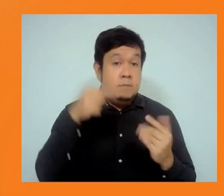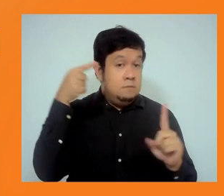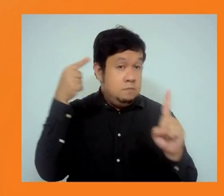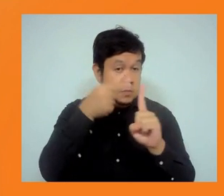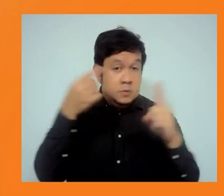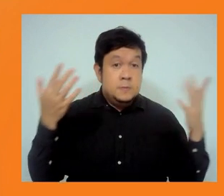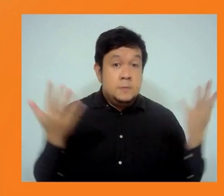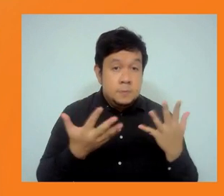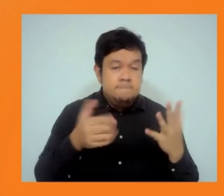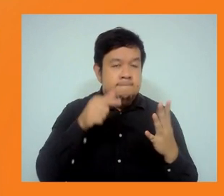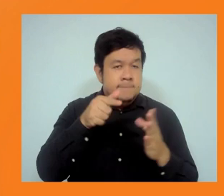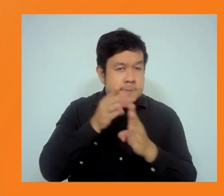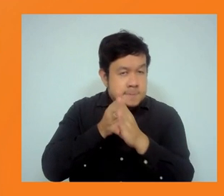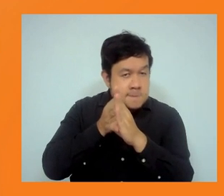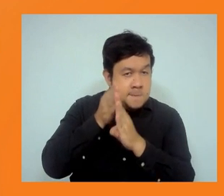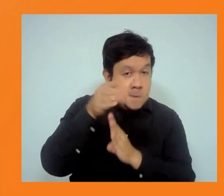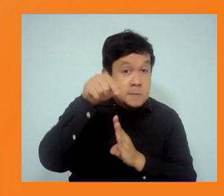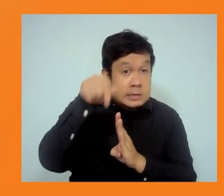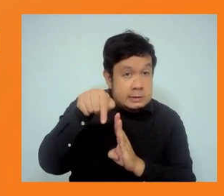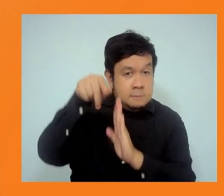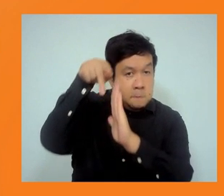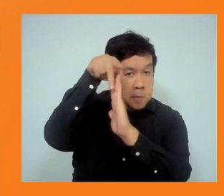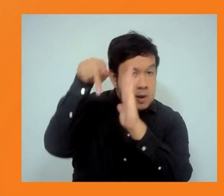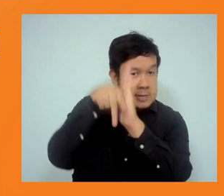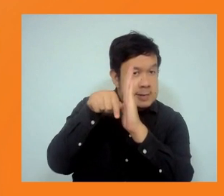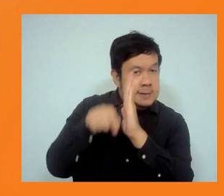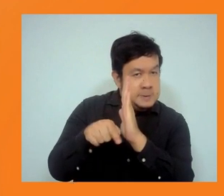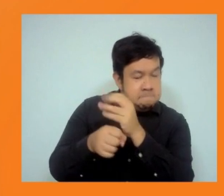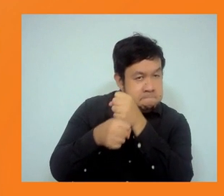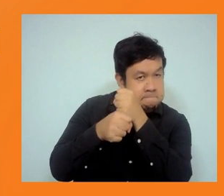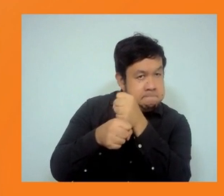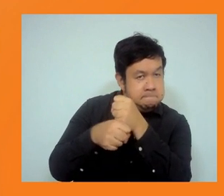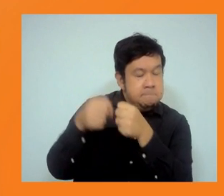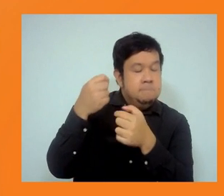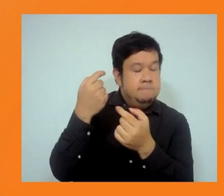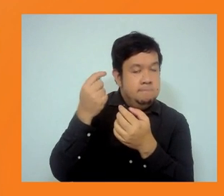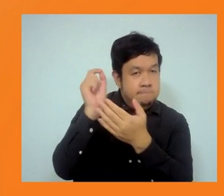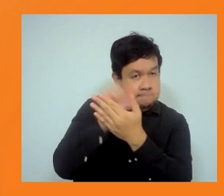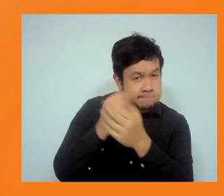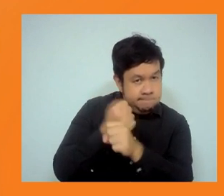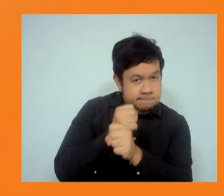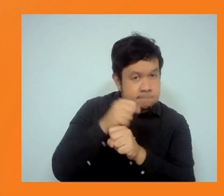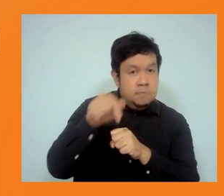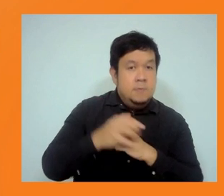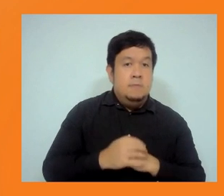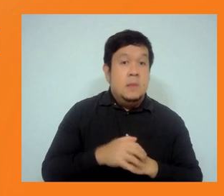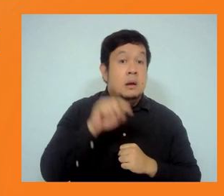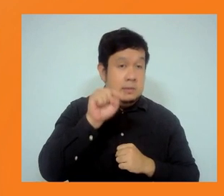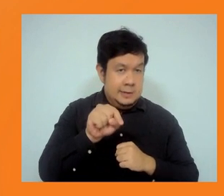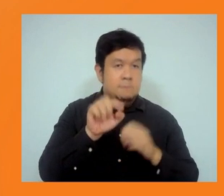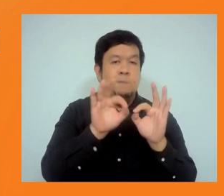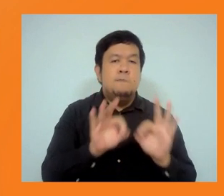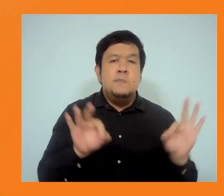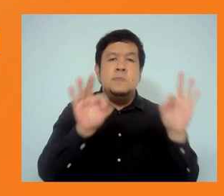And I'll take a few minutes at this point to step you through some of the key points just as background context. So